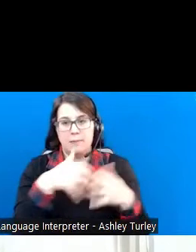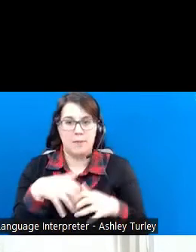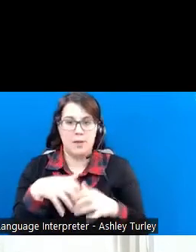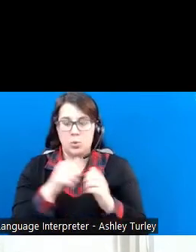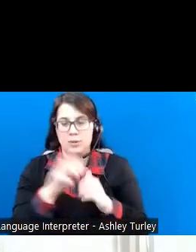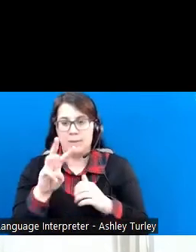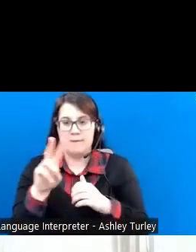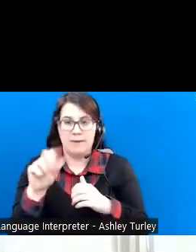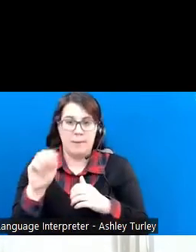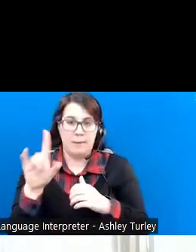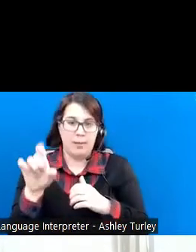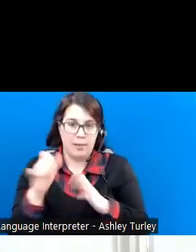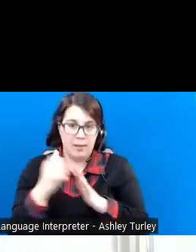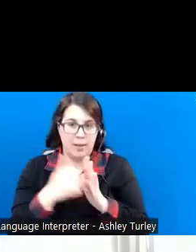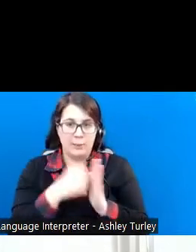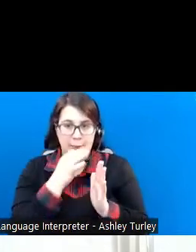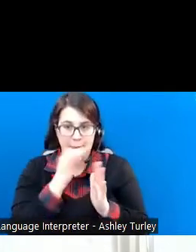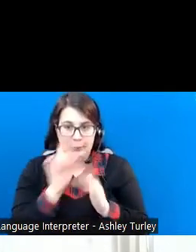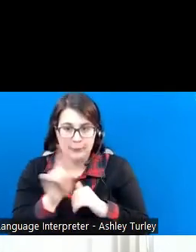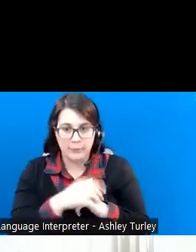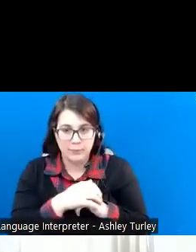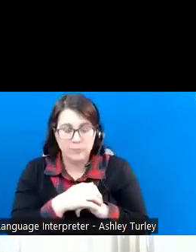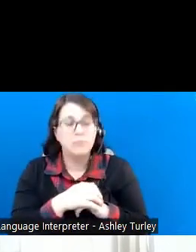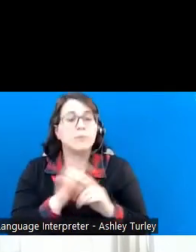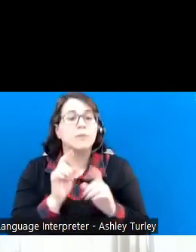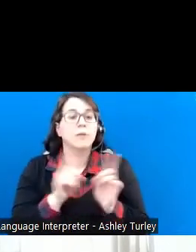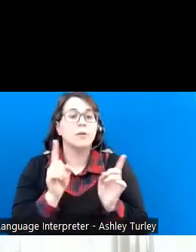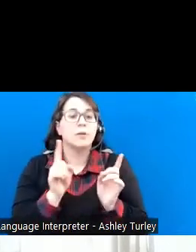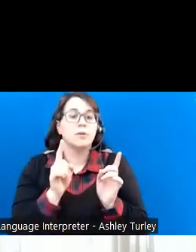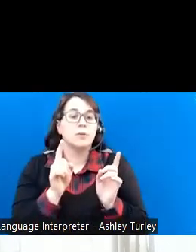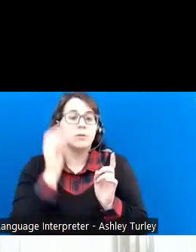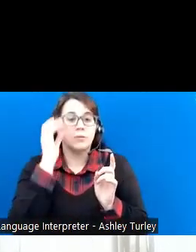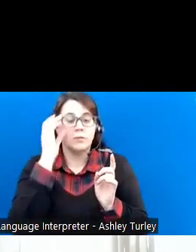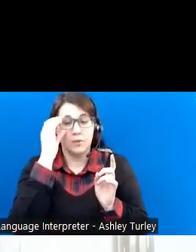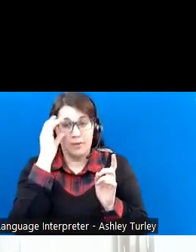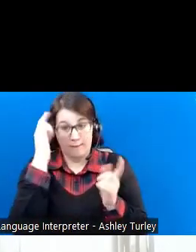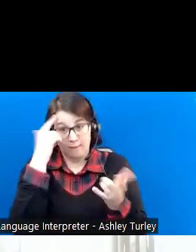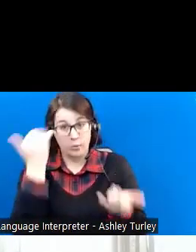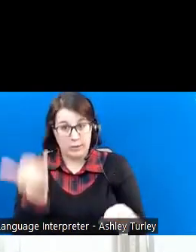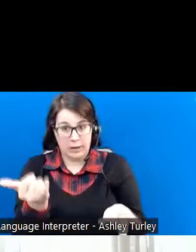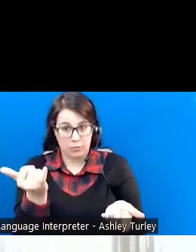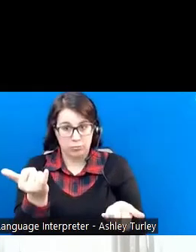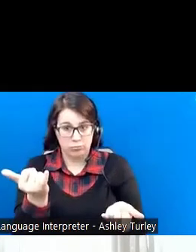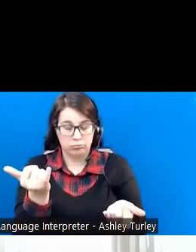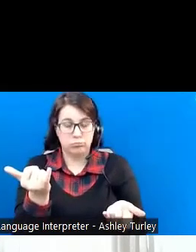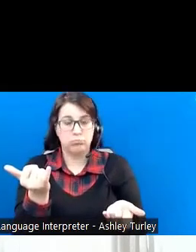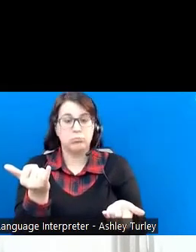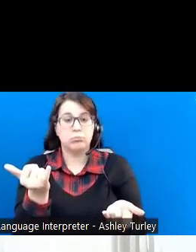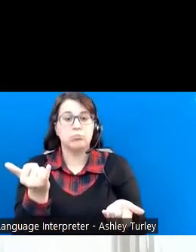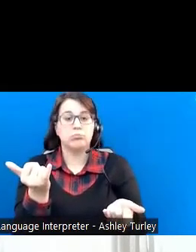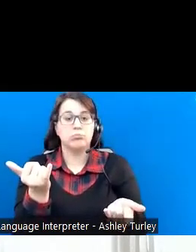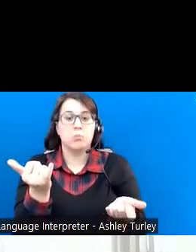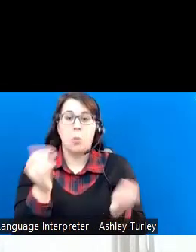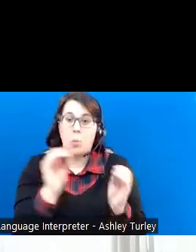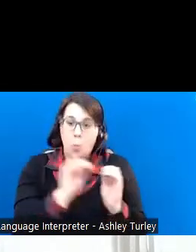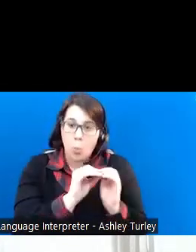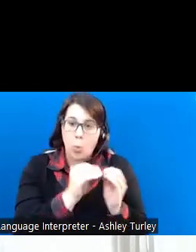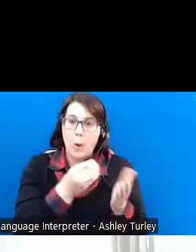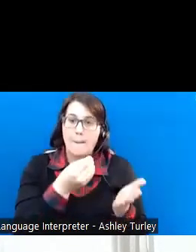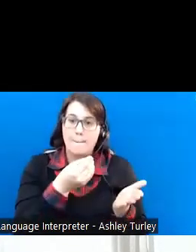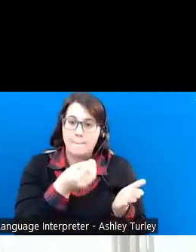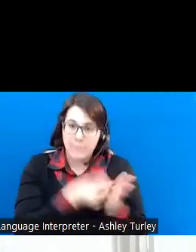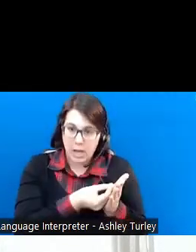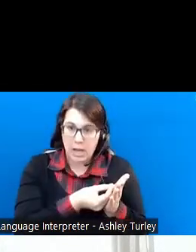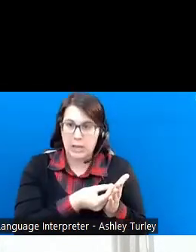ABLE account in just a minute. But for now, we have more money